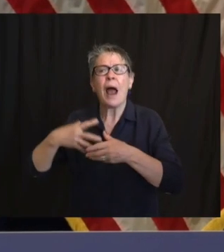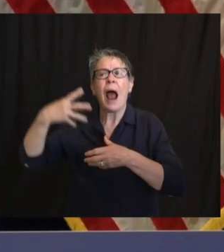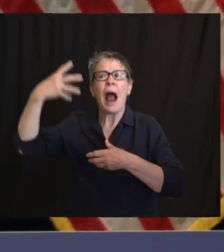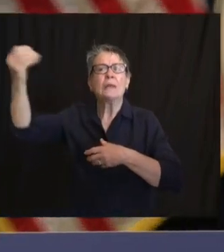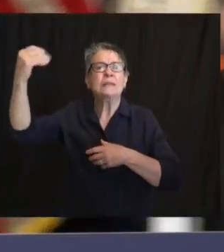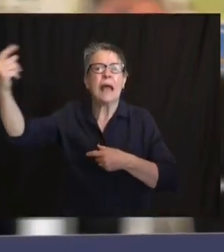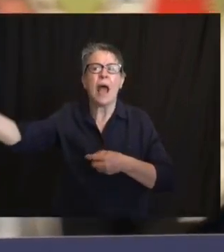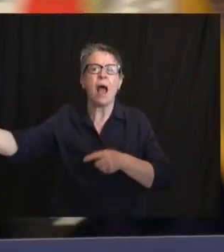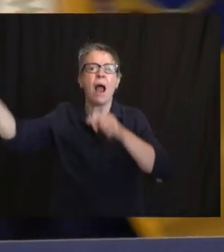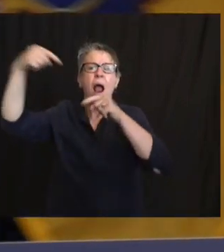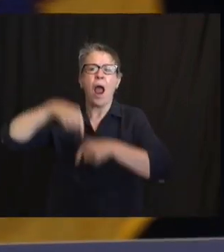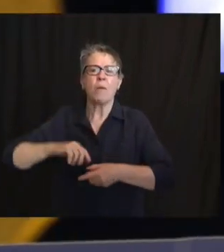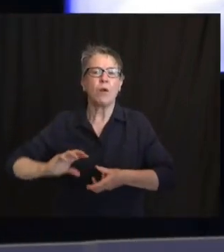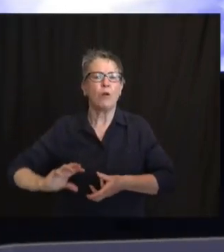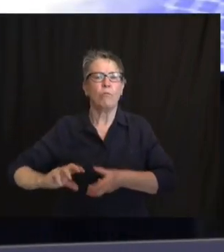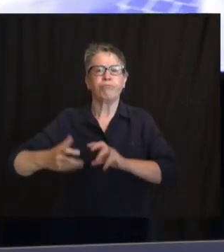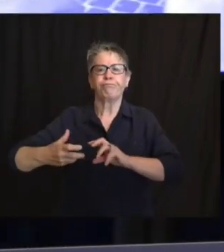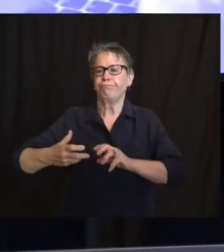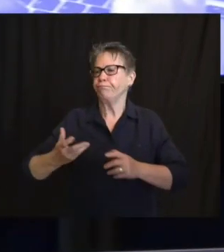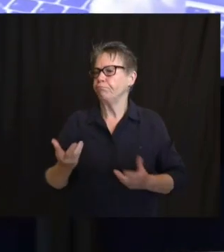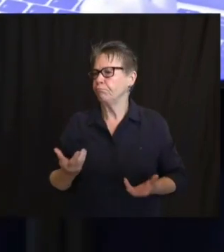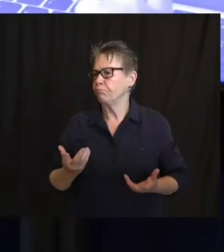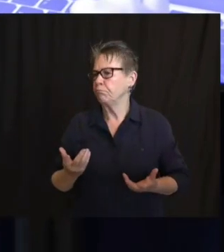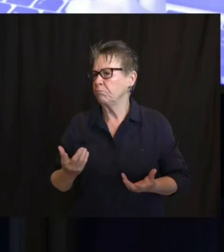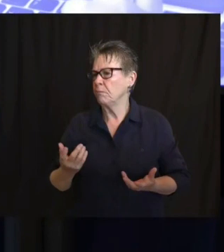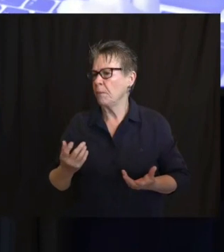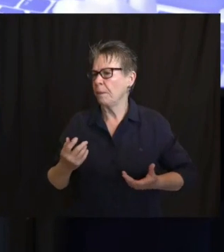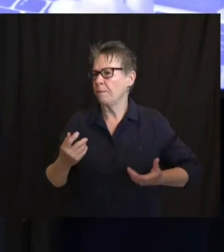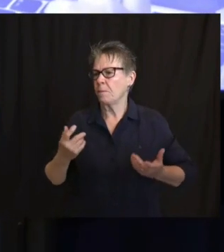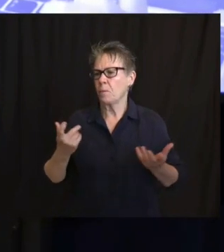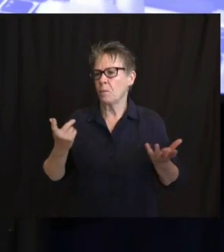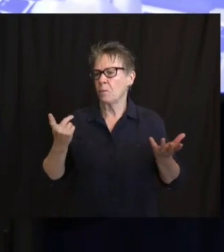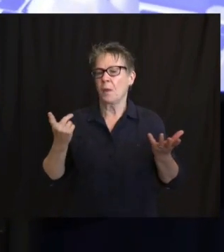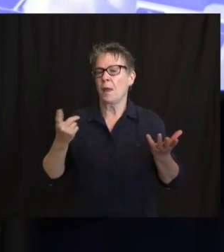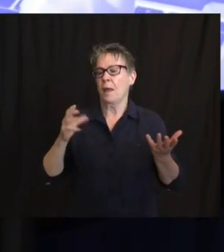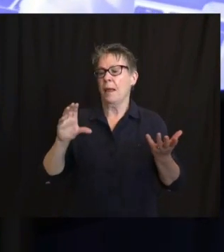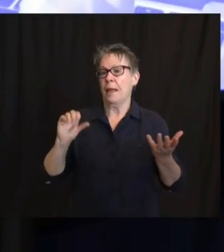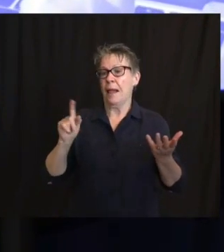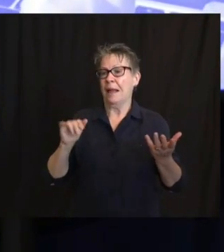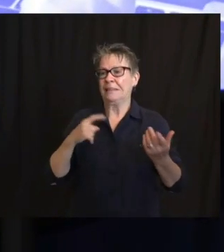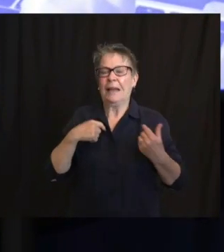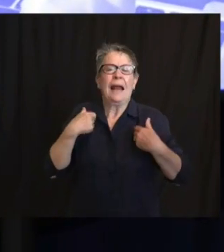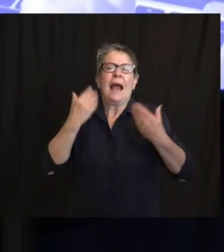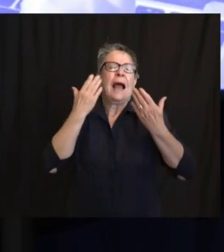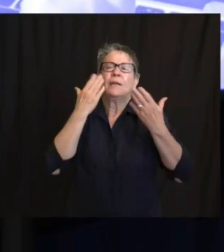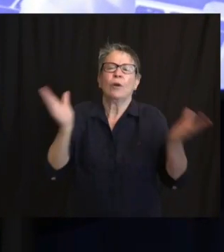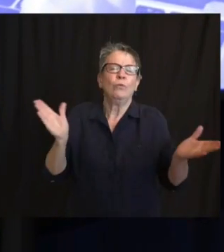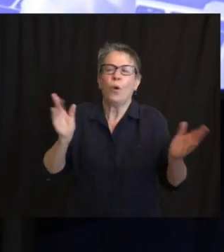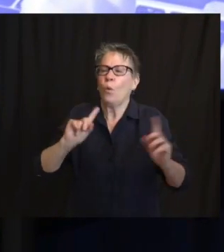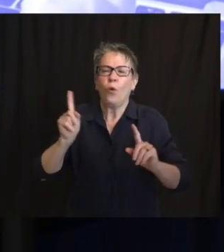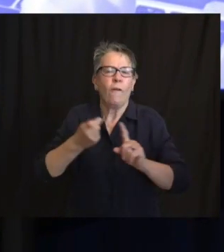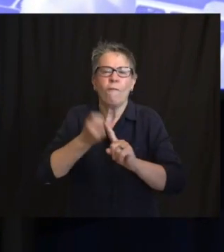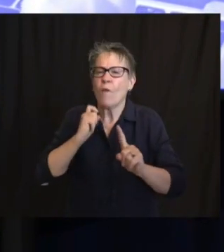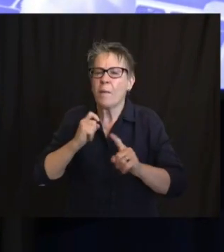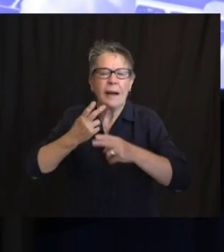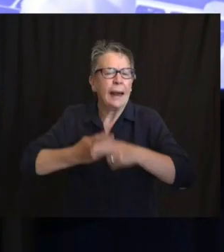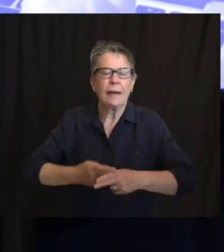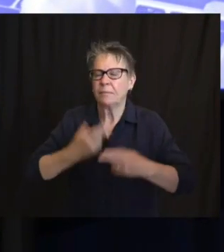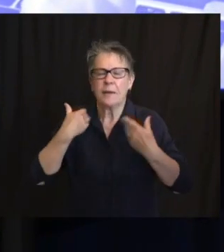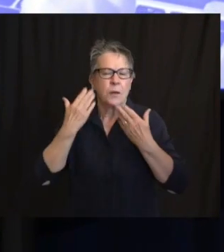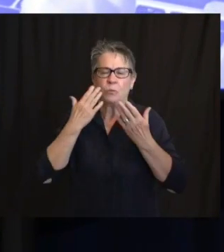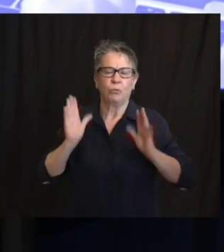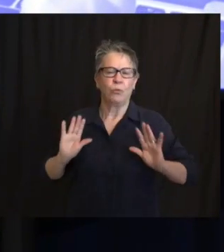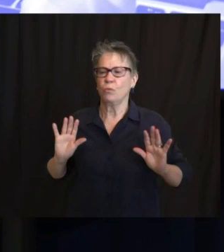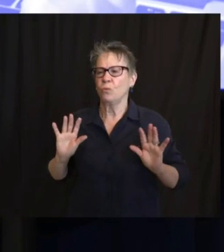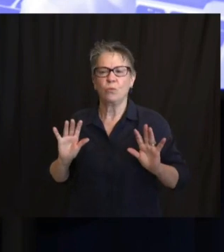I do not. We will know those that deeper dive into the arrests. I do know that most of them were from within, were local.